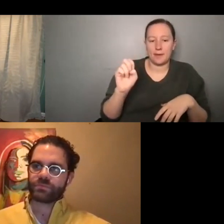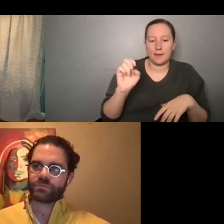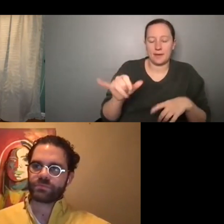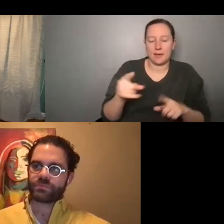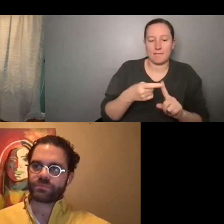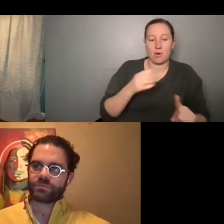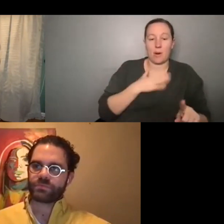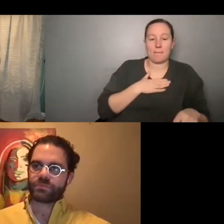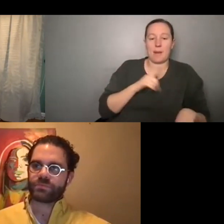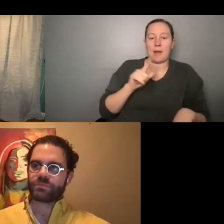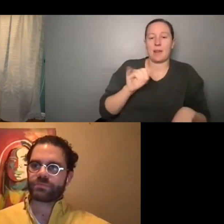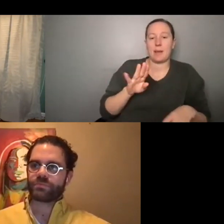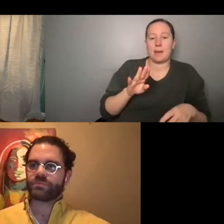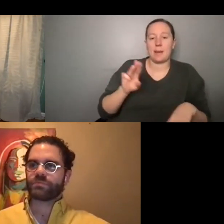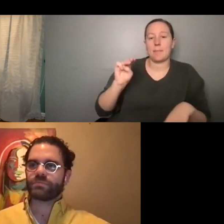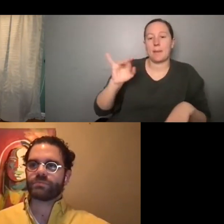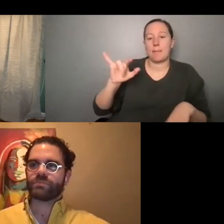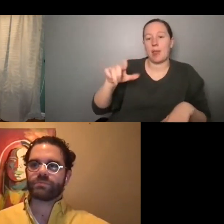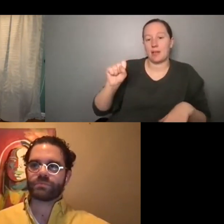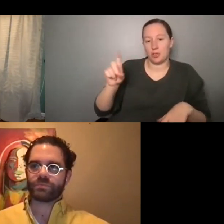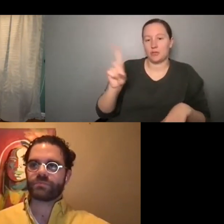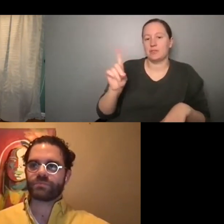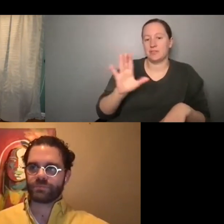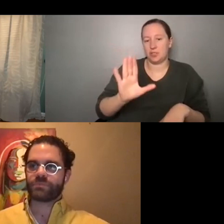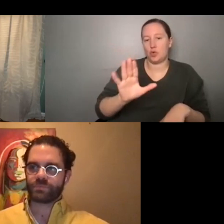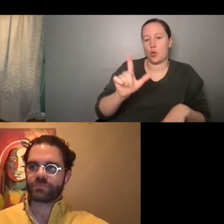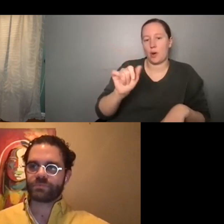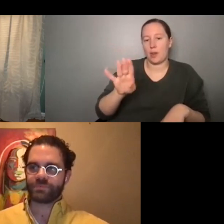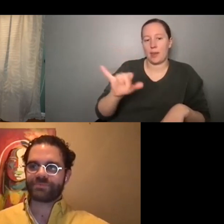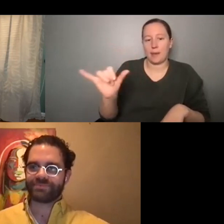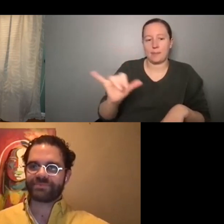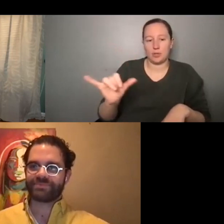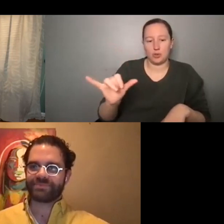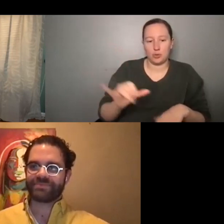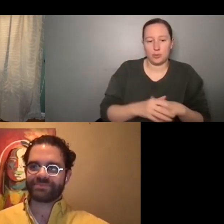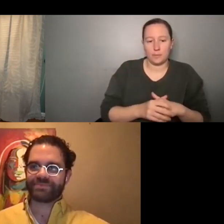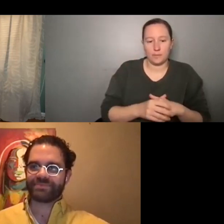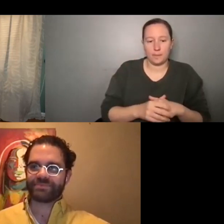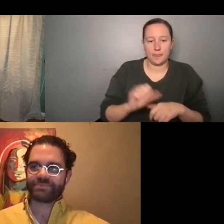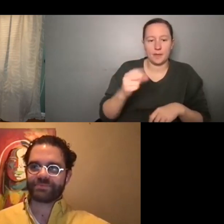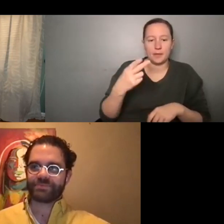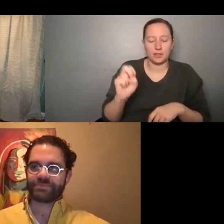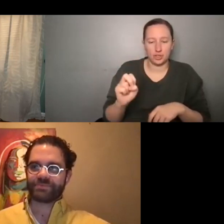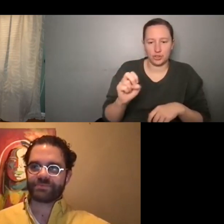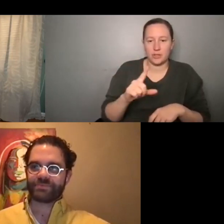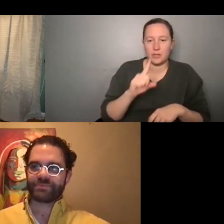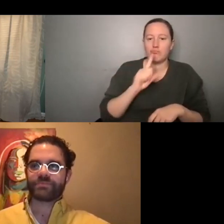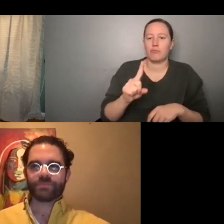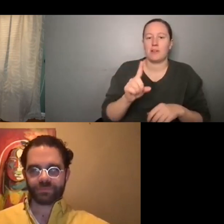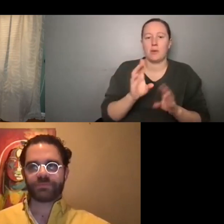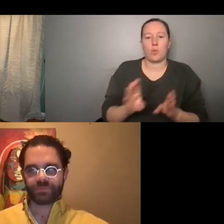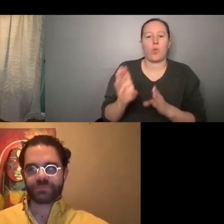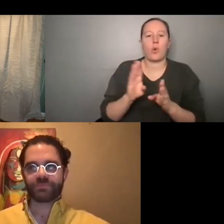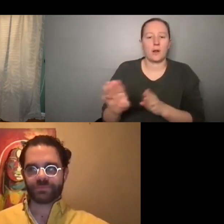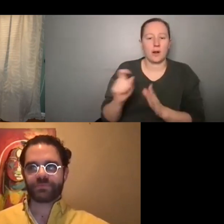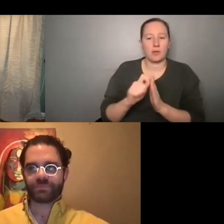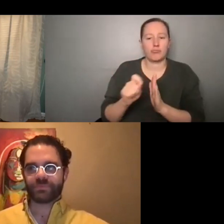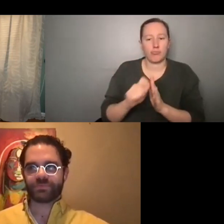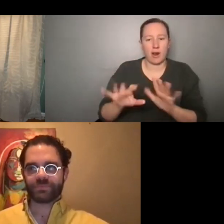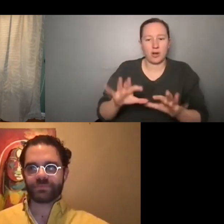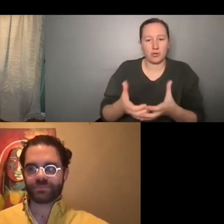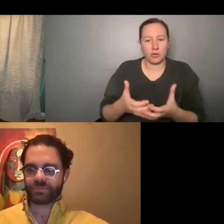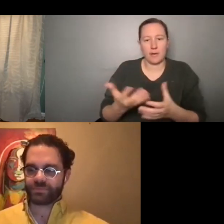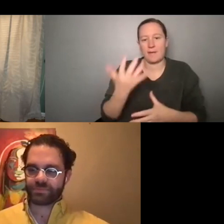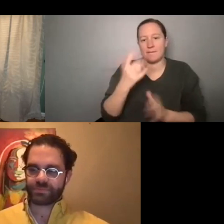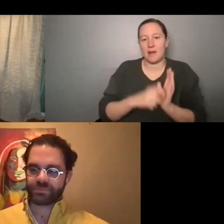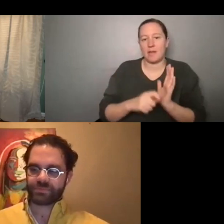she did Miles's lab as well. Um, she sort of really organized it and it's five writers. We all